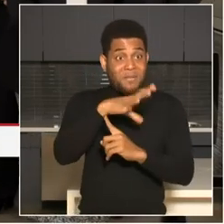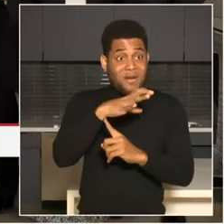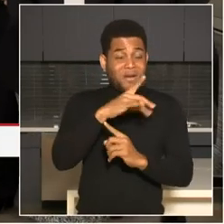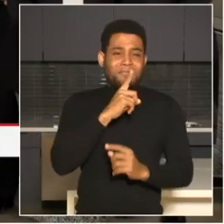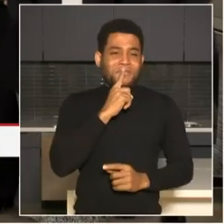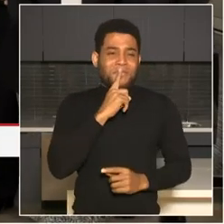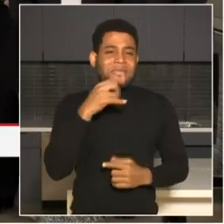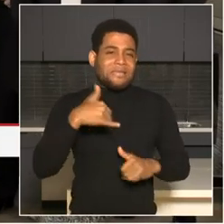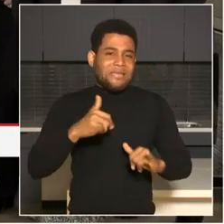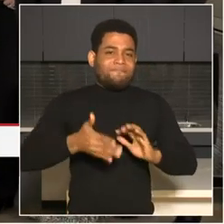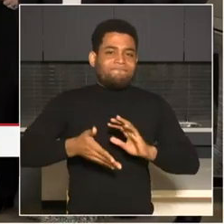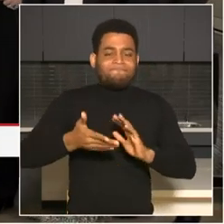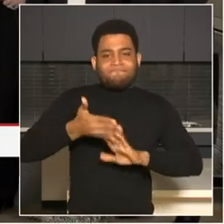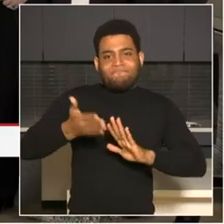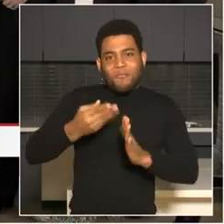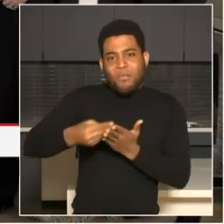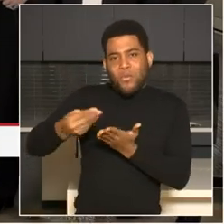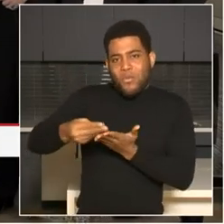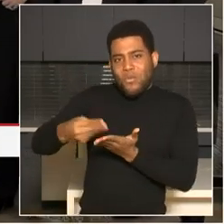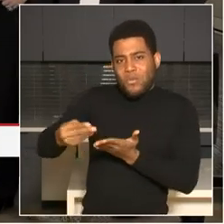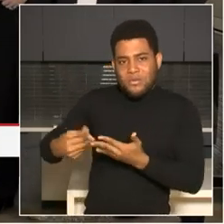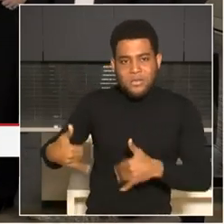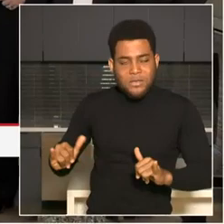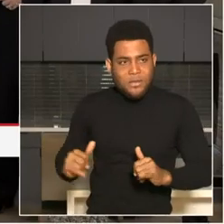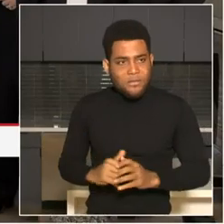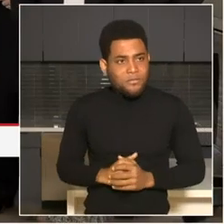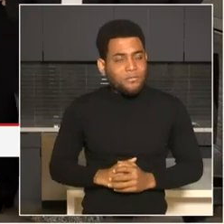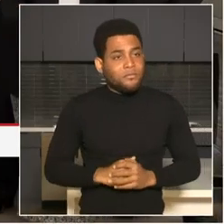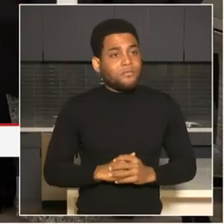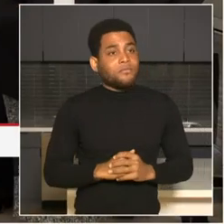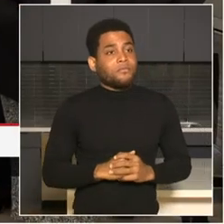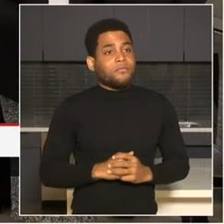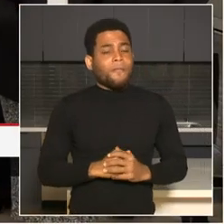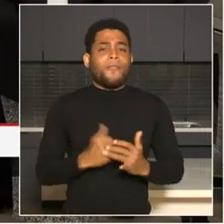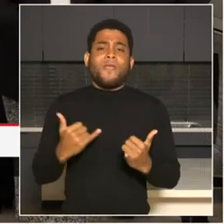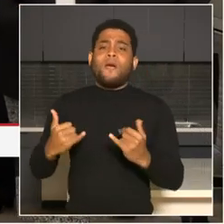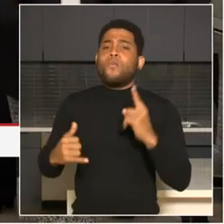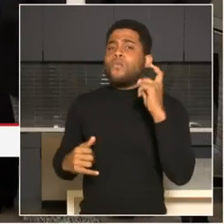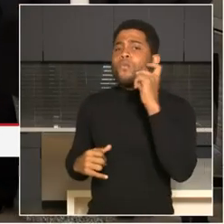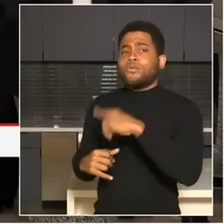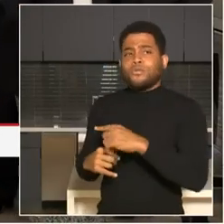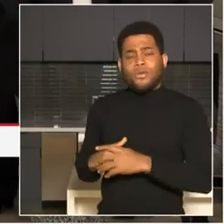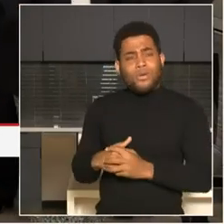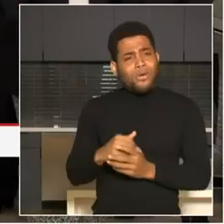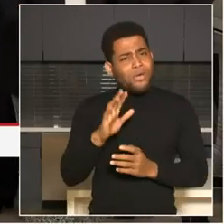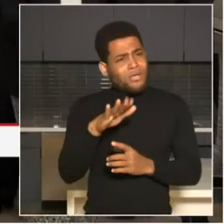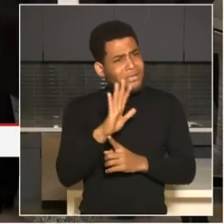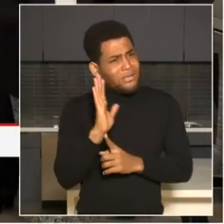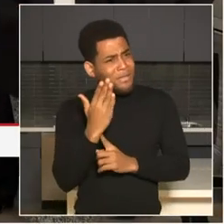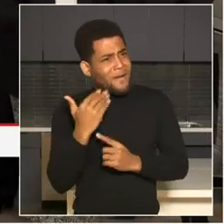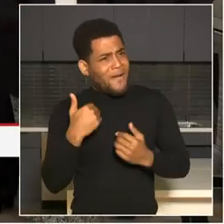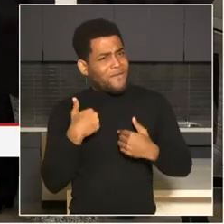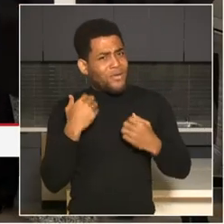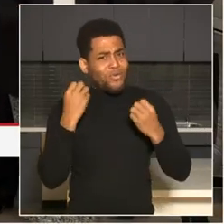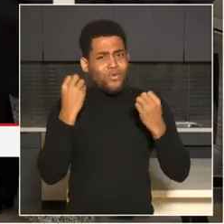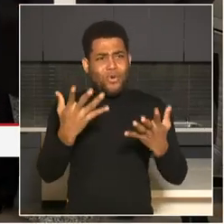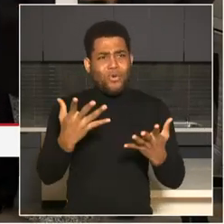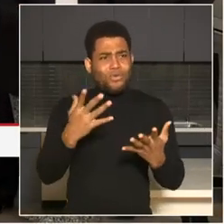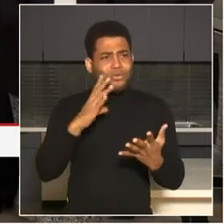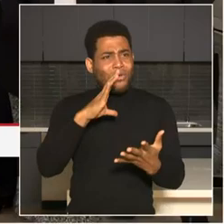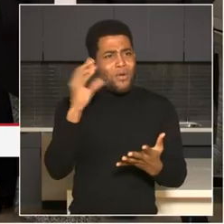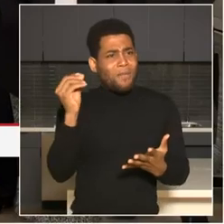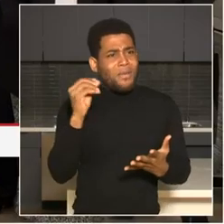slide is gone now, but there was a slide up that had, it seemed like, a lot of corporate insignias. Those insignias are pretty much the